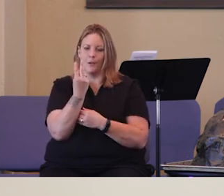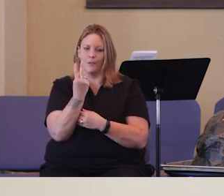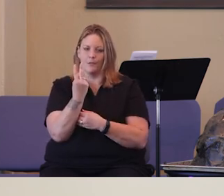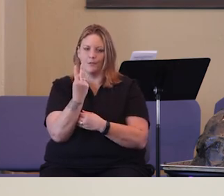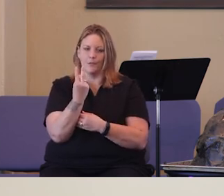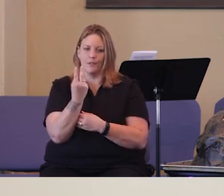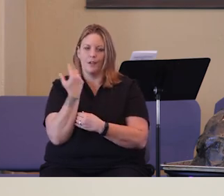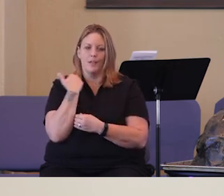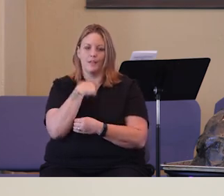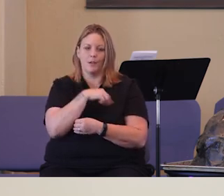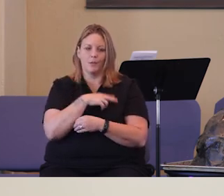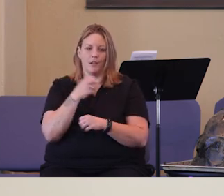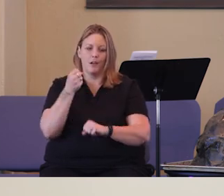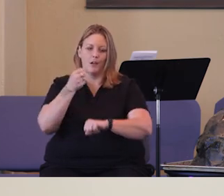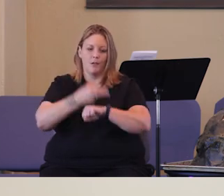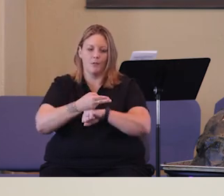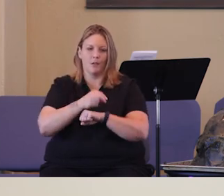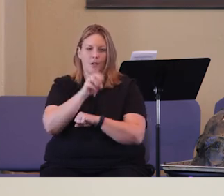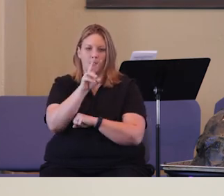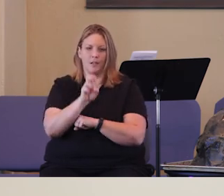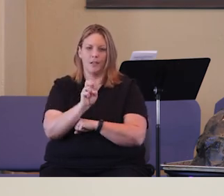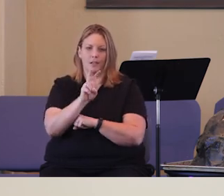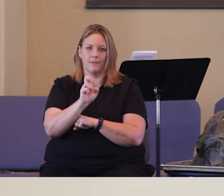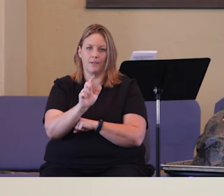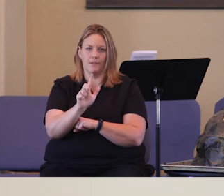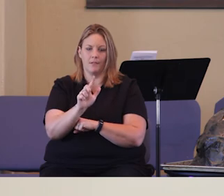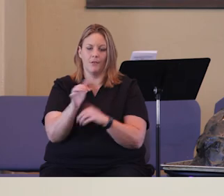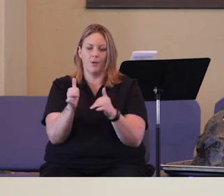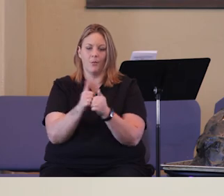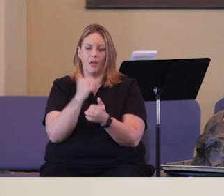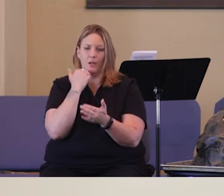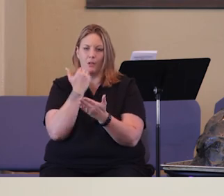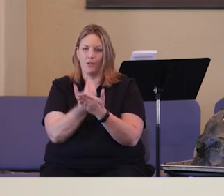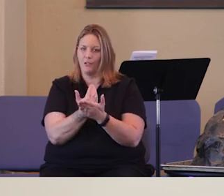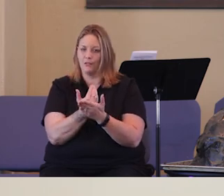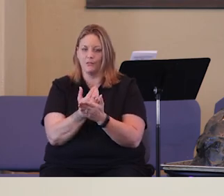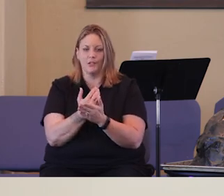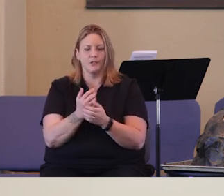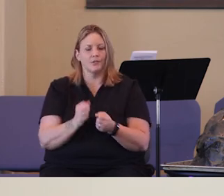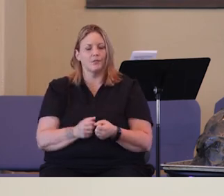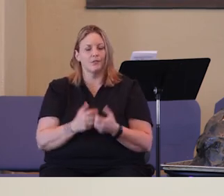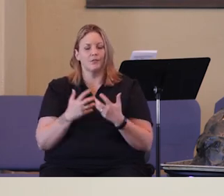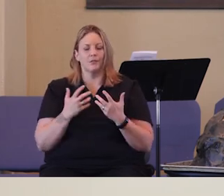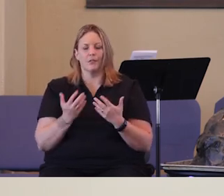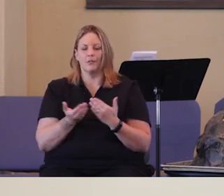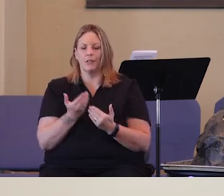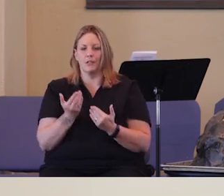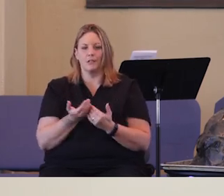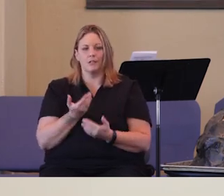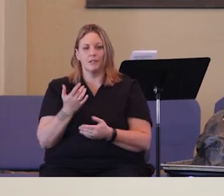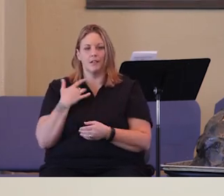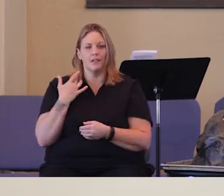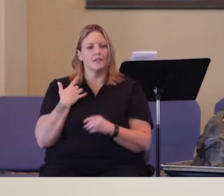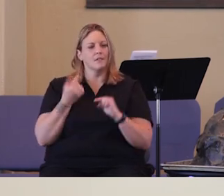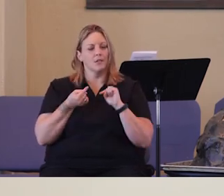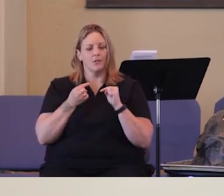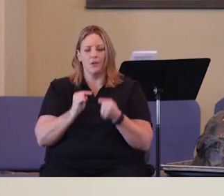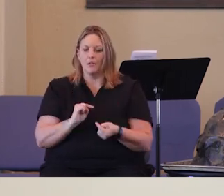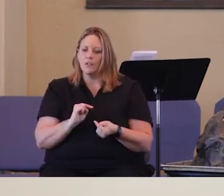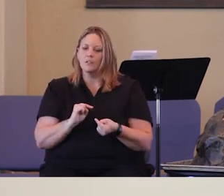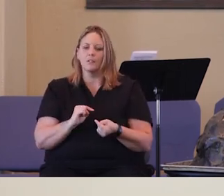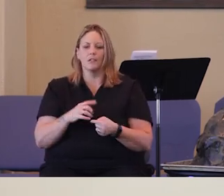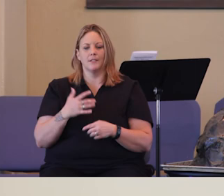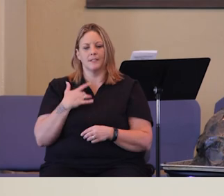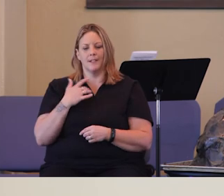passage that we overcome evil with good, because it's so easy. It's so easy to feel